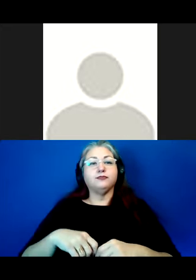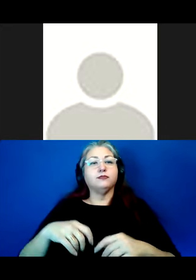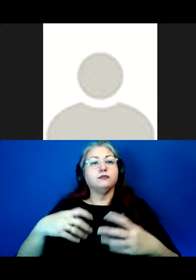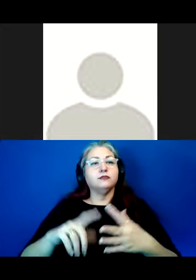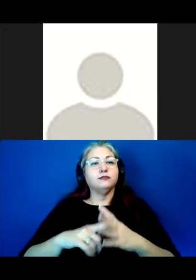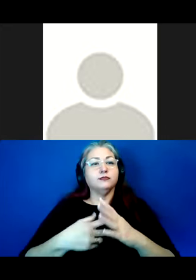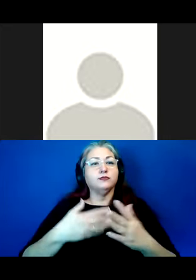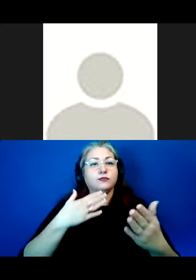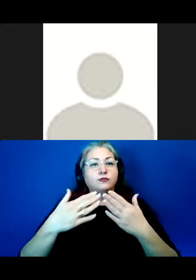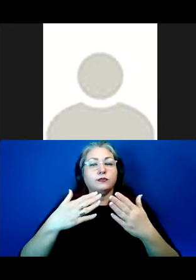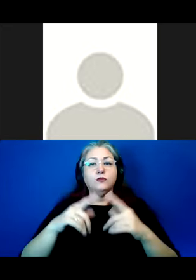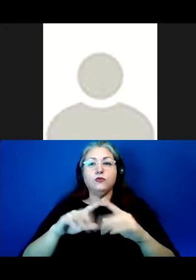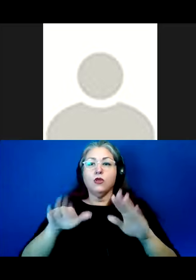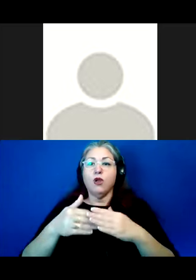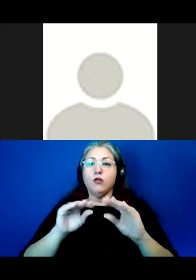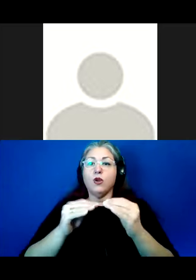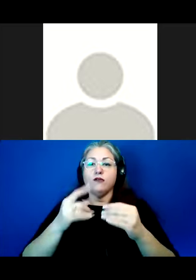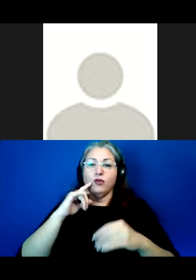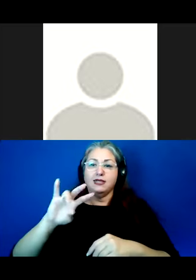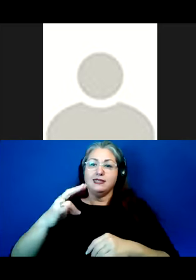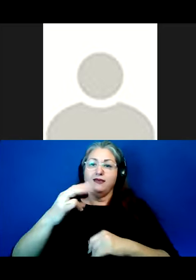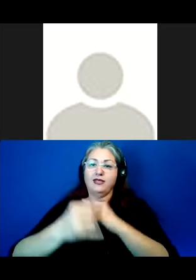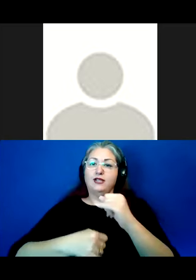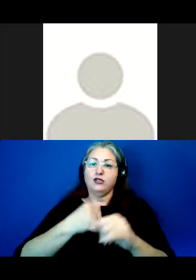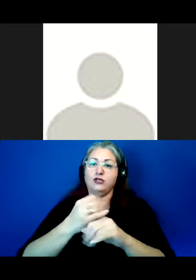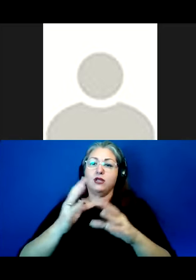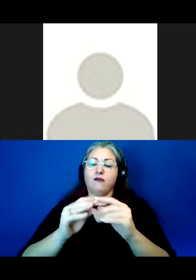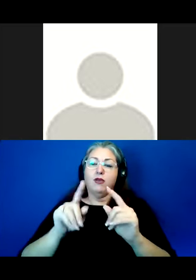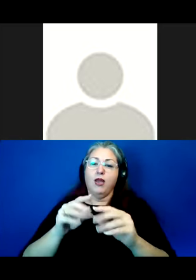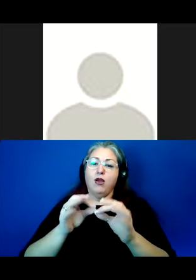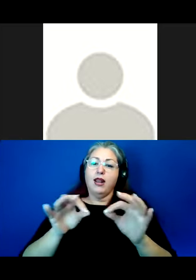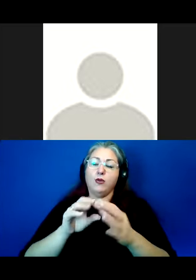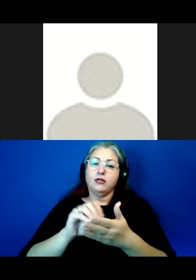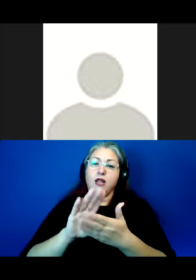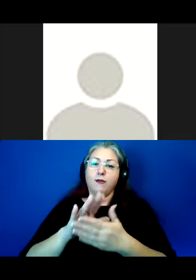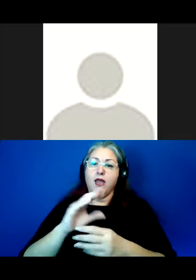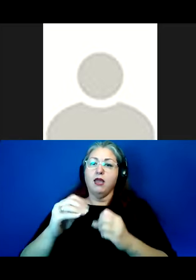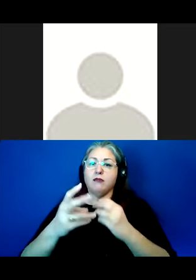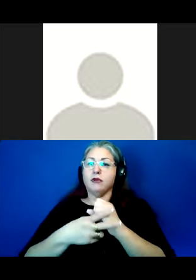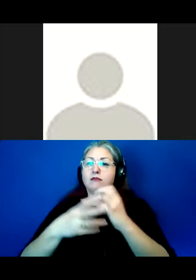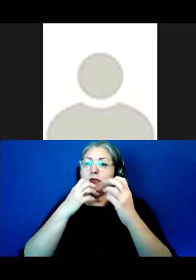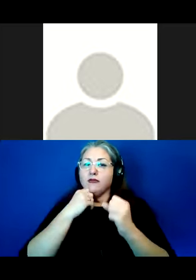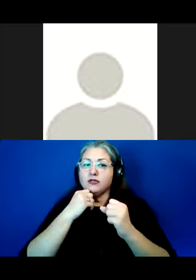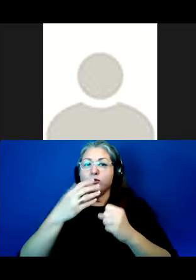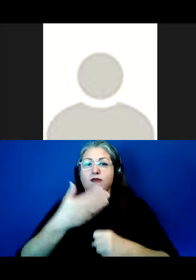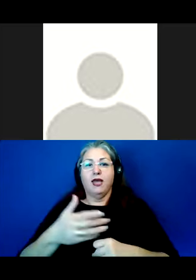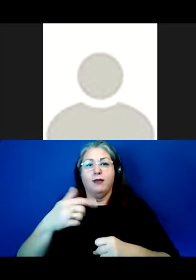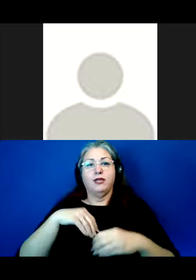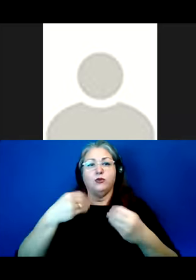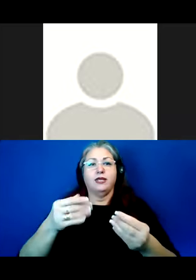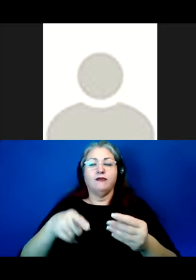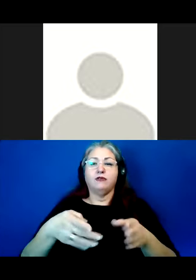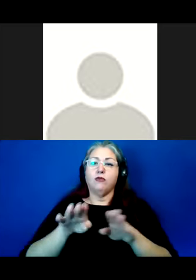begin by thanking the organizers of the 7th International Conference on Language Documentation and Conservation for inviting me to give this closing keynote.